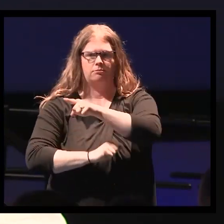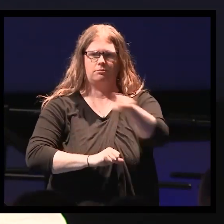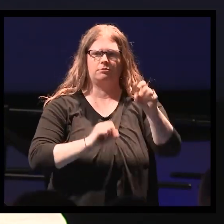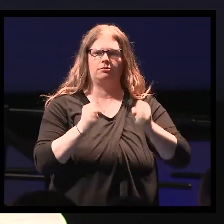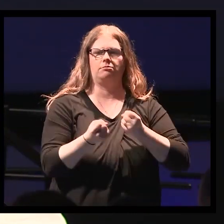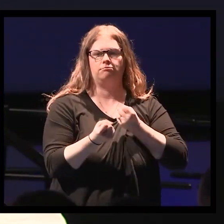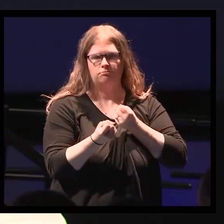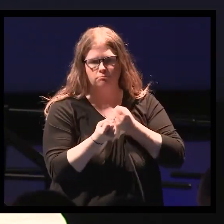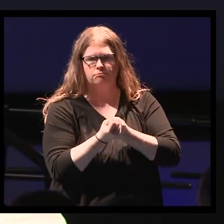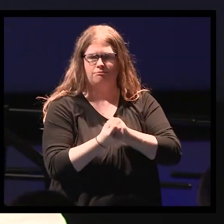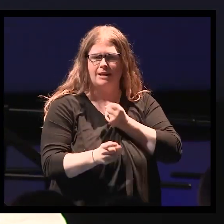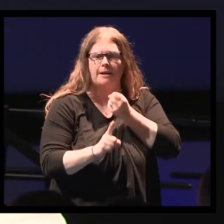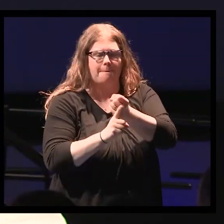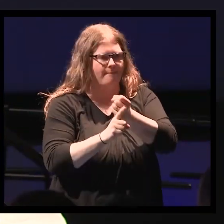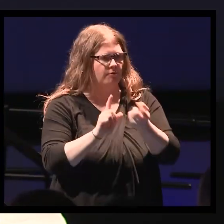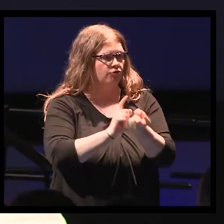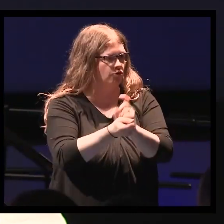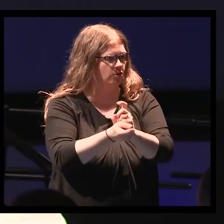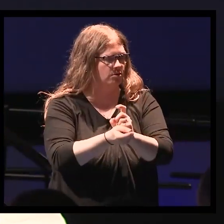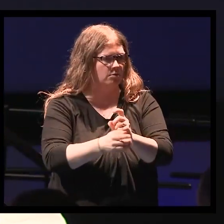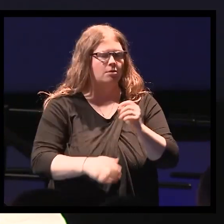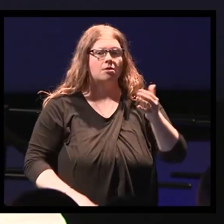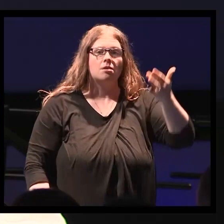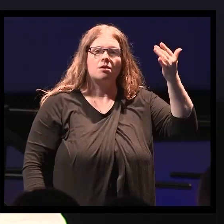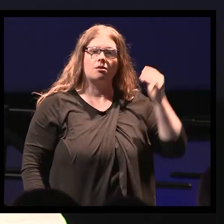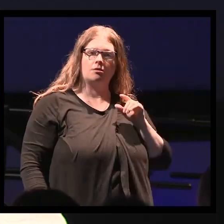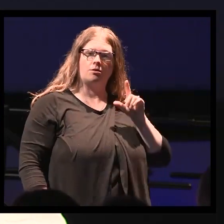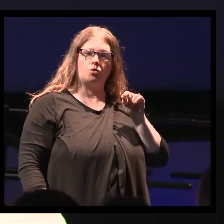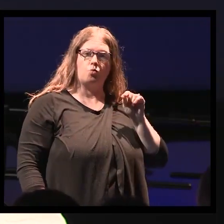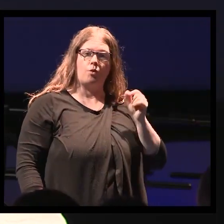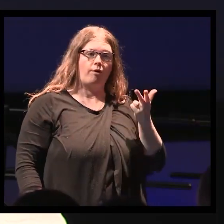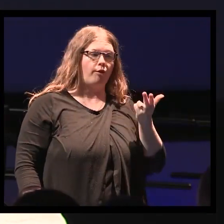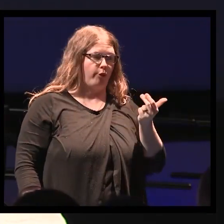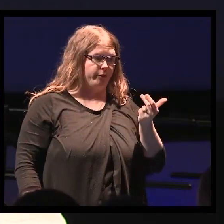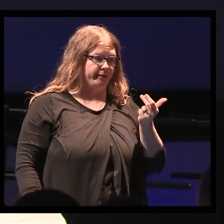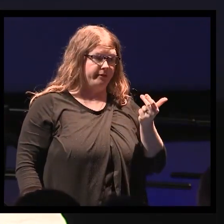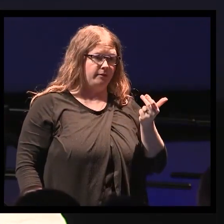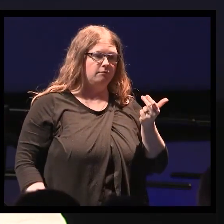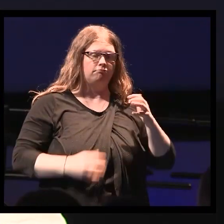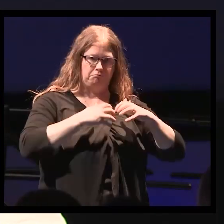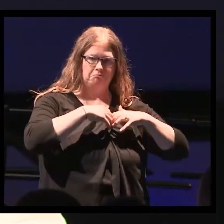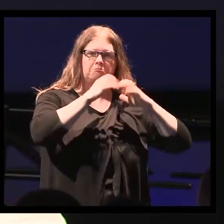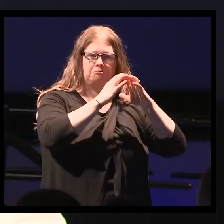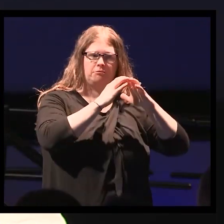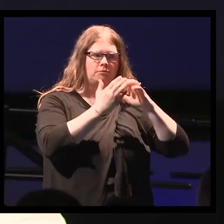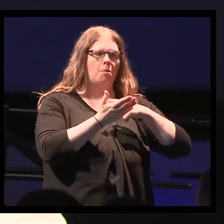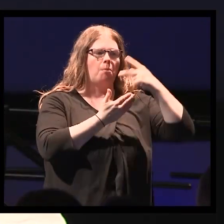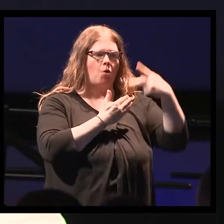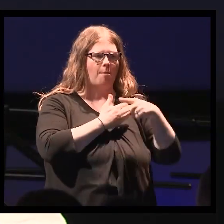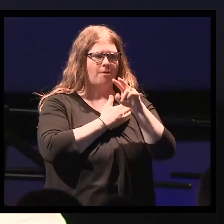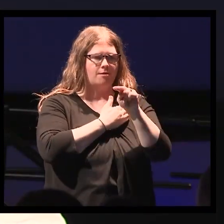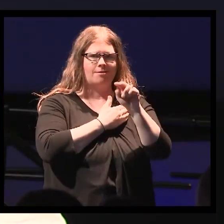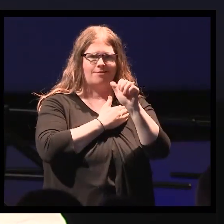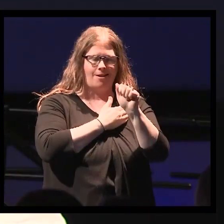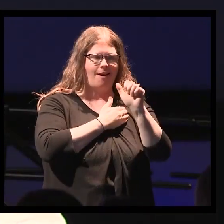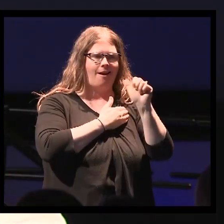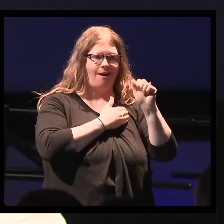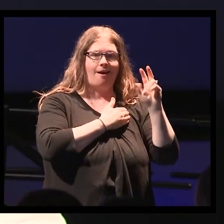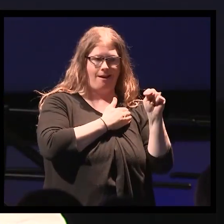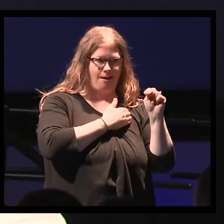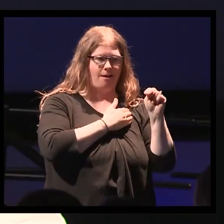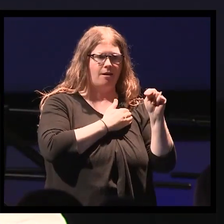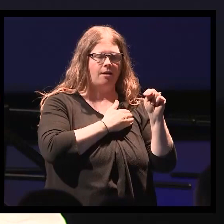Going back as far as 2013, there was a program designed by the NAN First Nations Chiefs